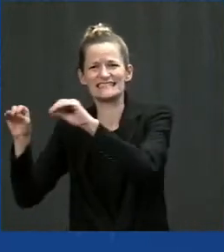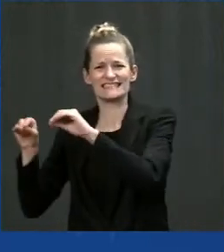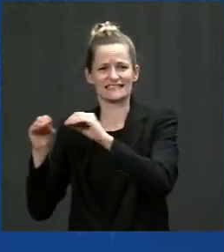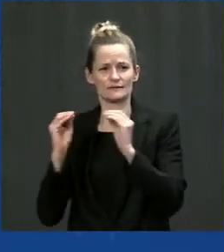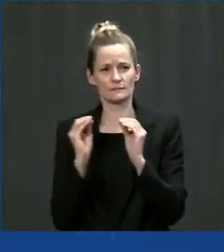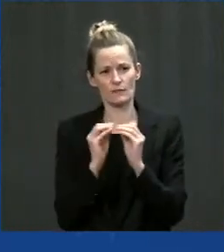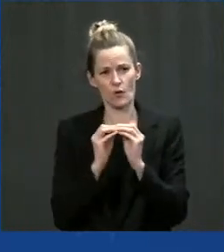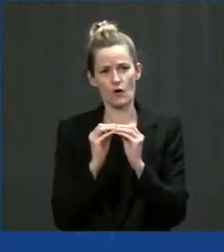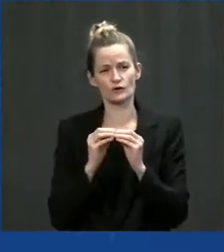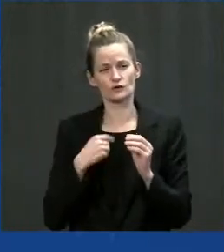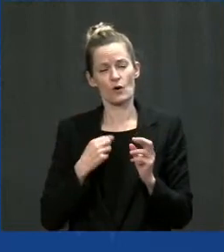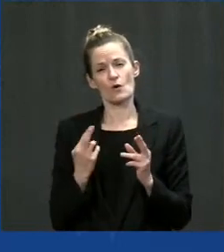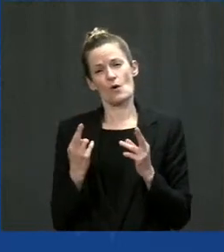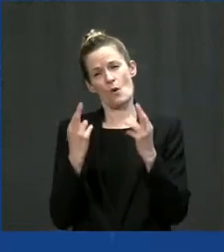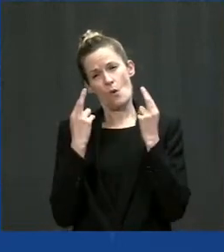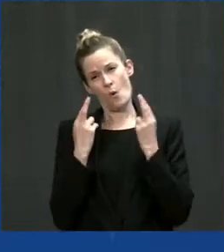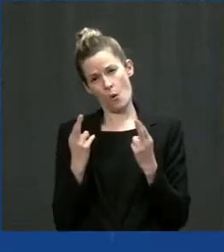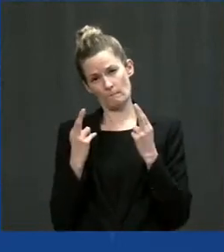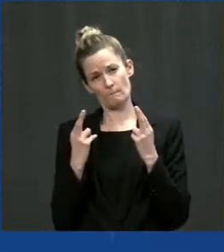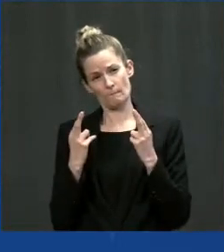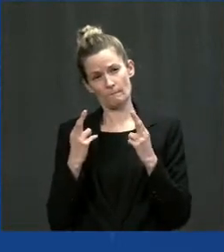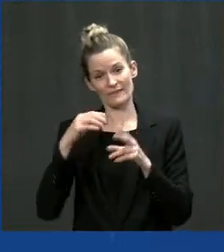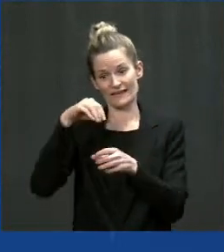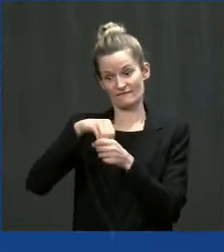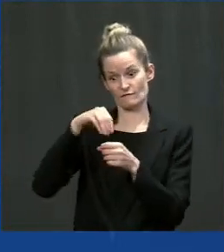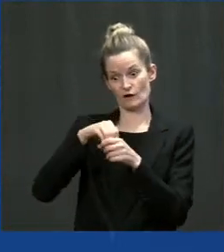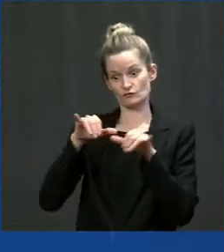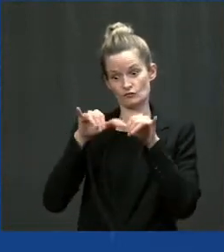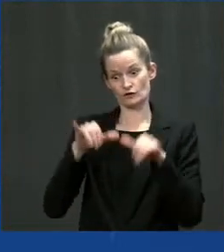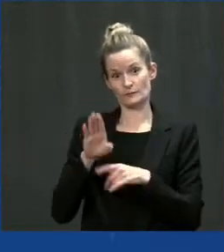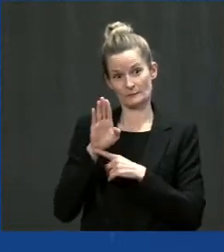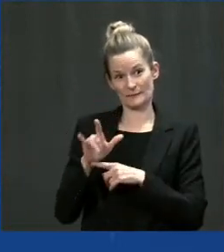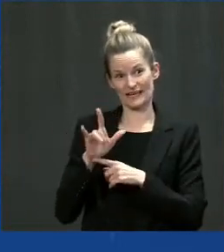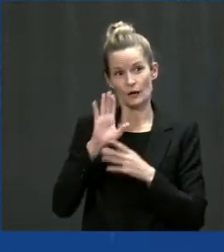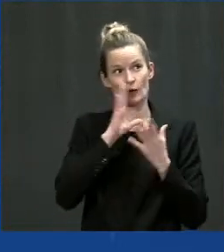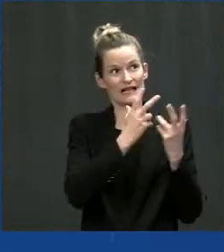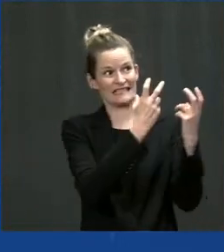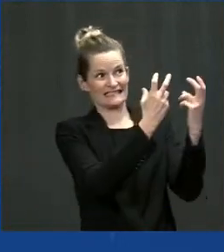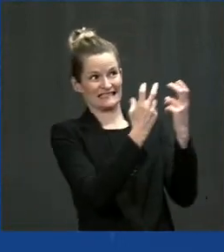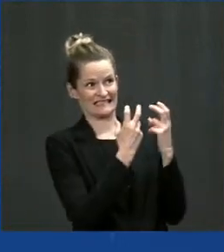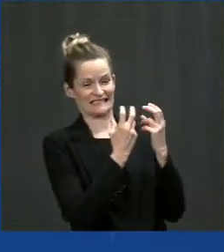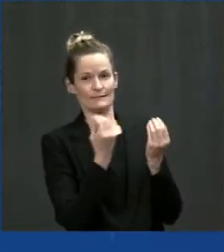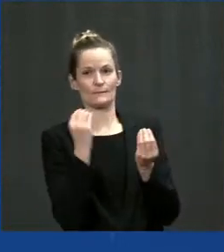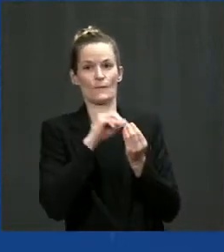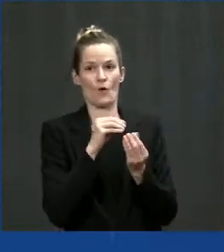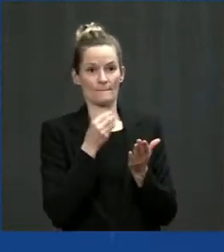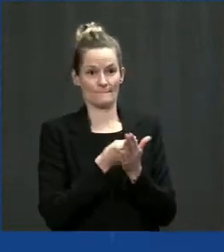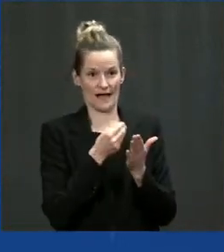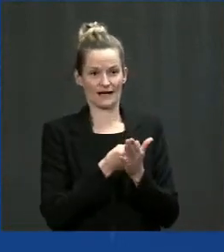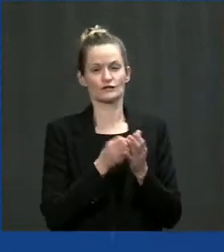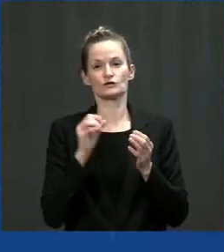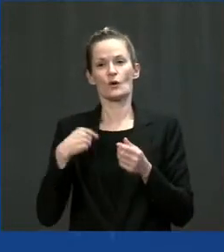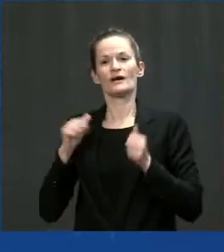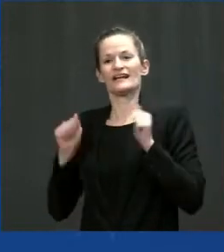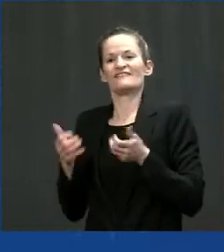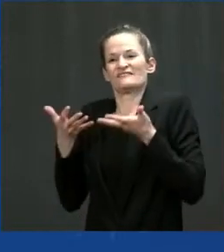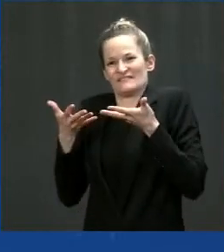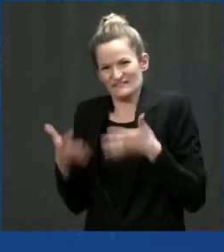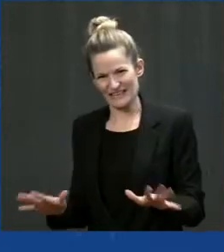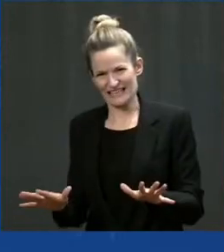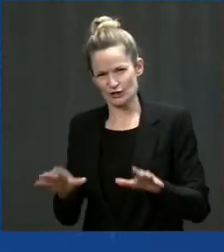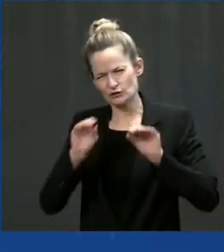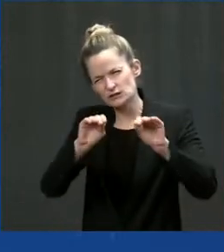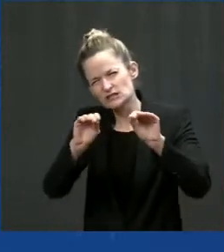infrastructure bill will provide that financial support to us here in Fresno. And Fresno,